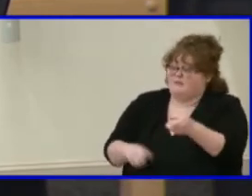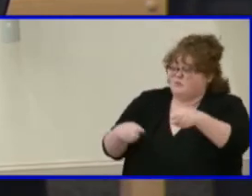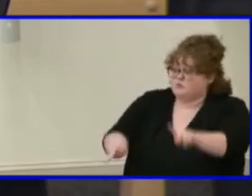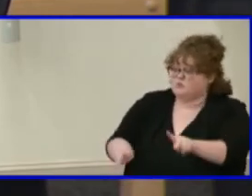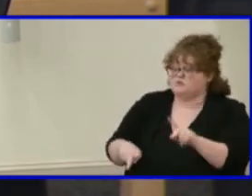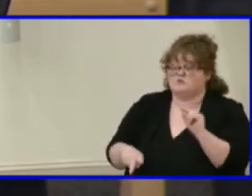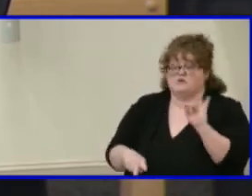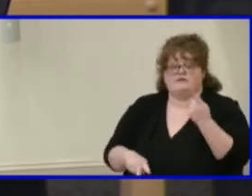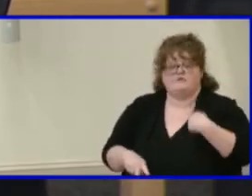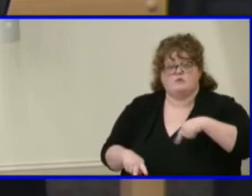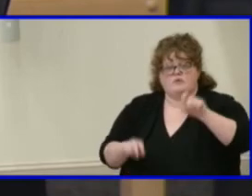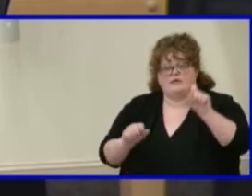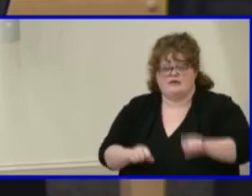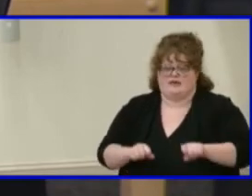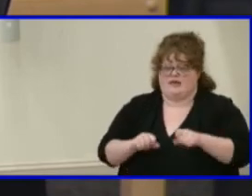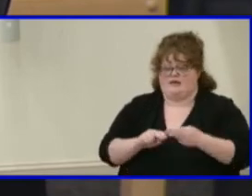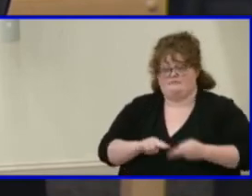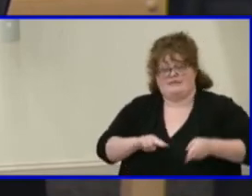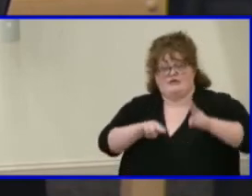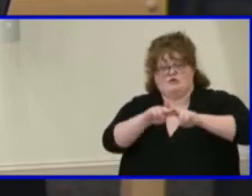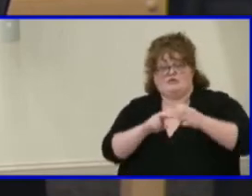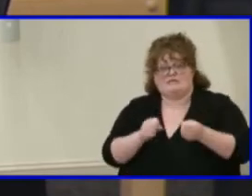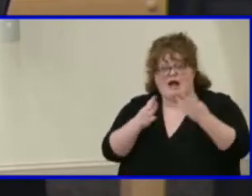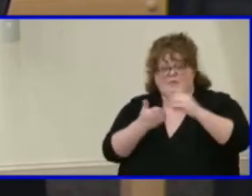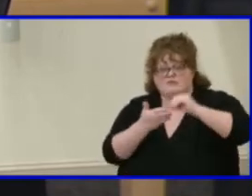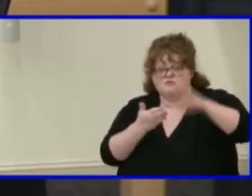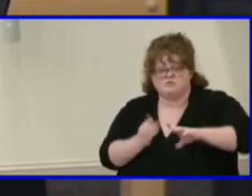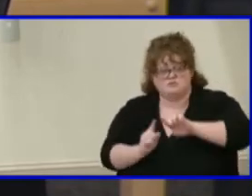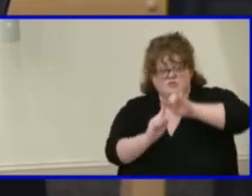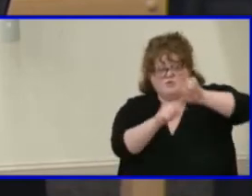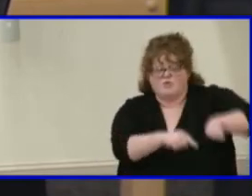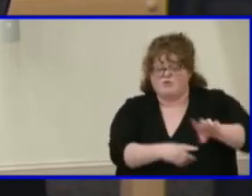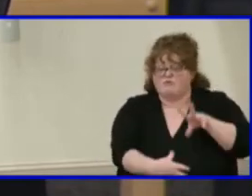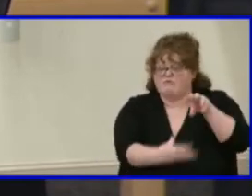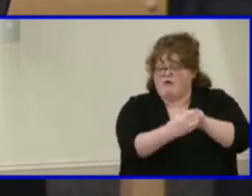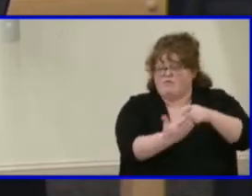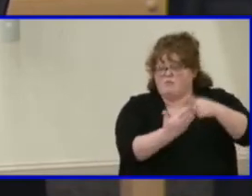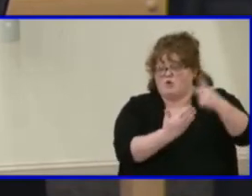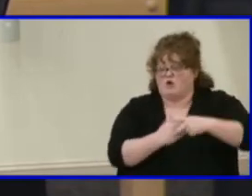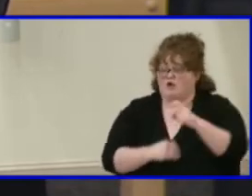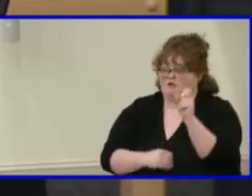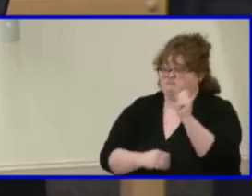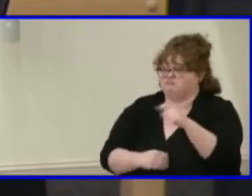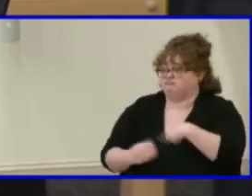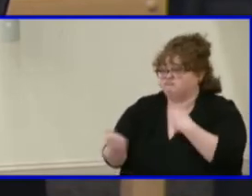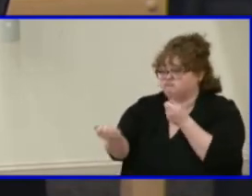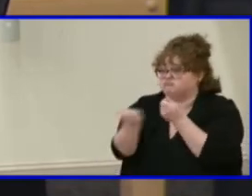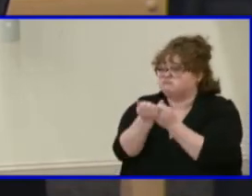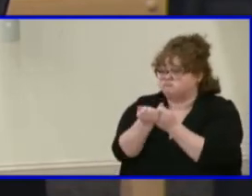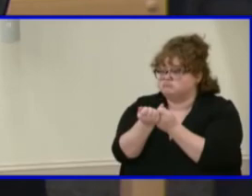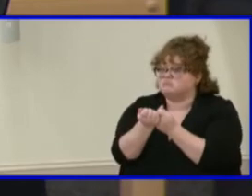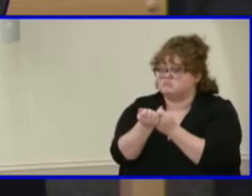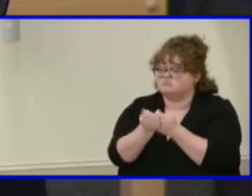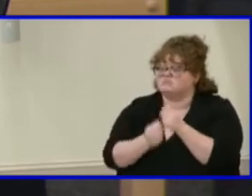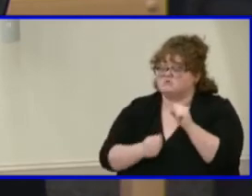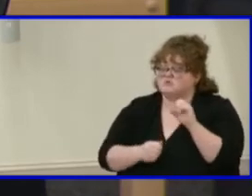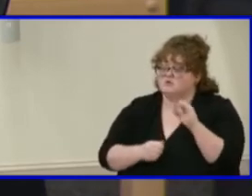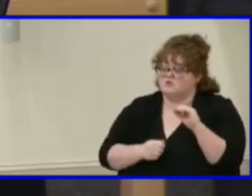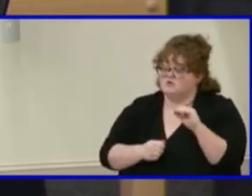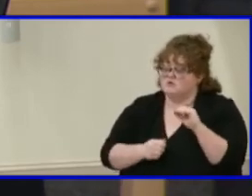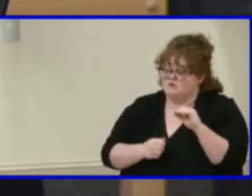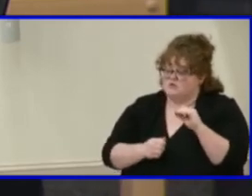able to expand, I think we should, I would be on board with that. So I just wanted to make sure I responded to your question.